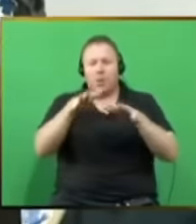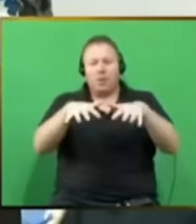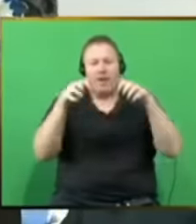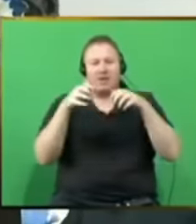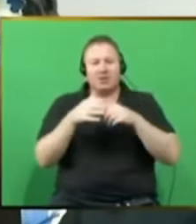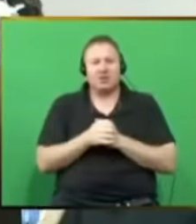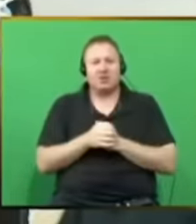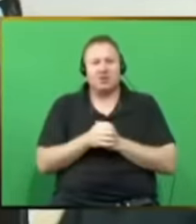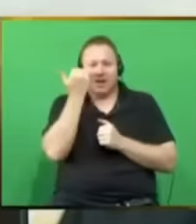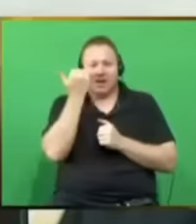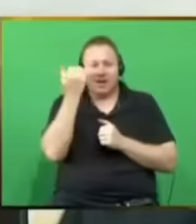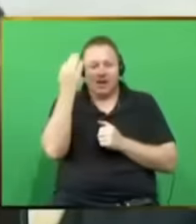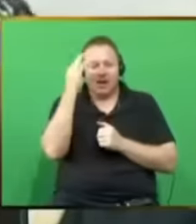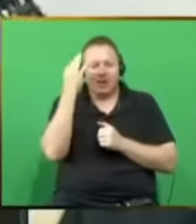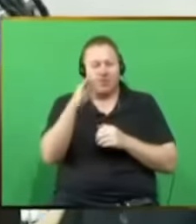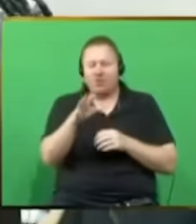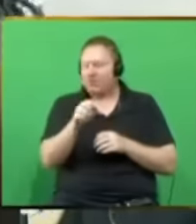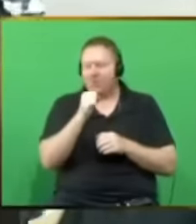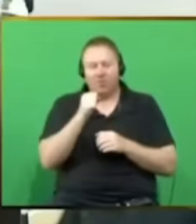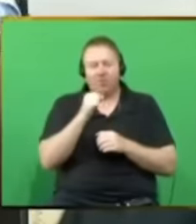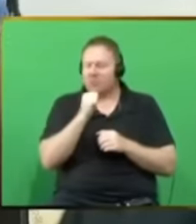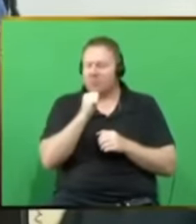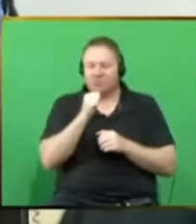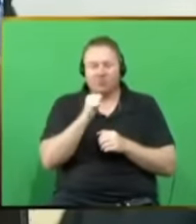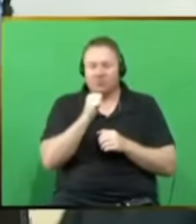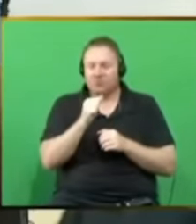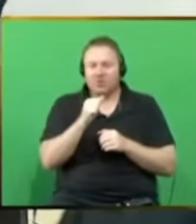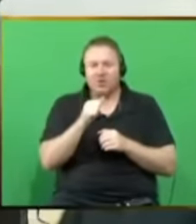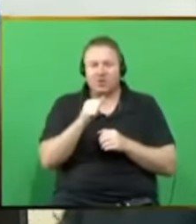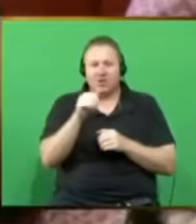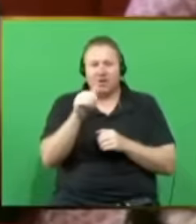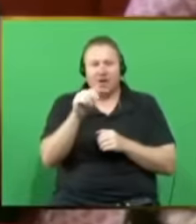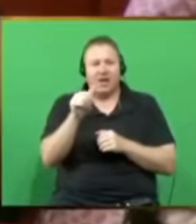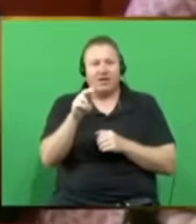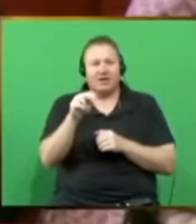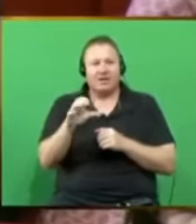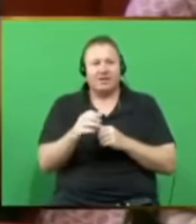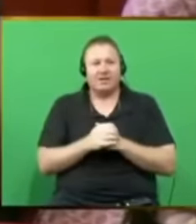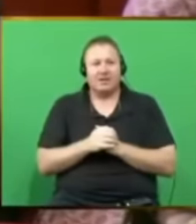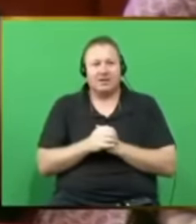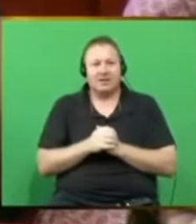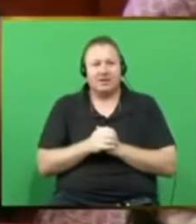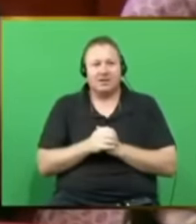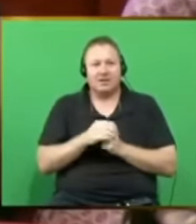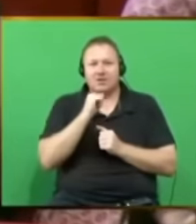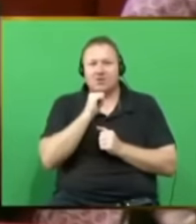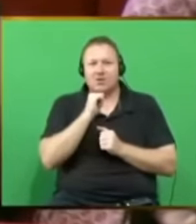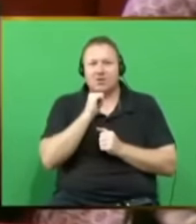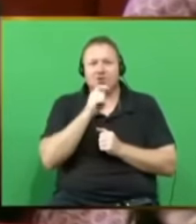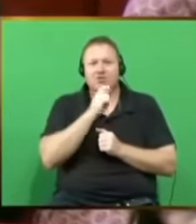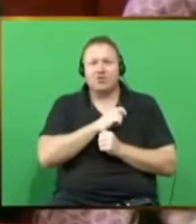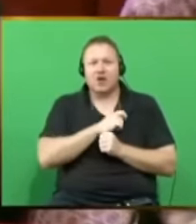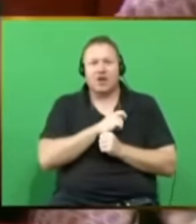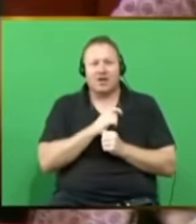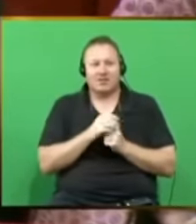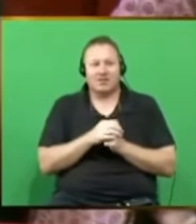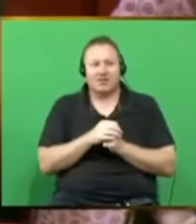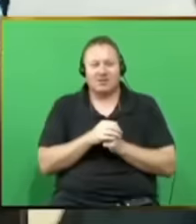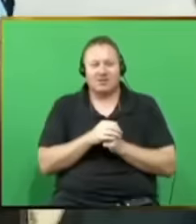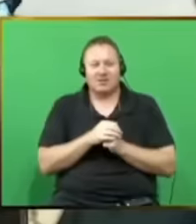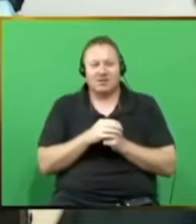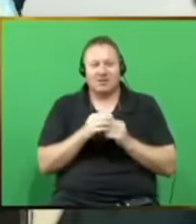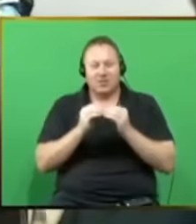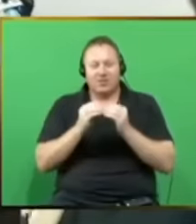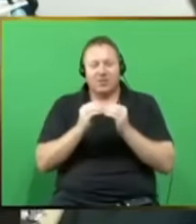can tell you, Mr. President, political party, you certainly cannot be trusted with mending the very